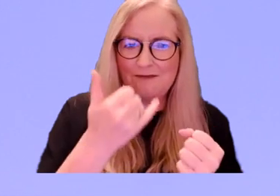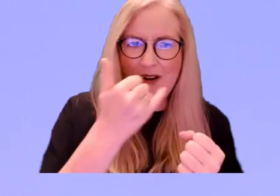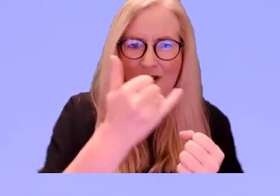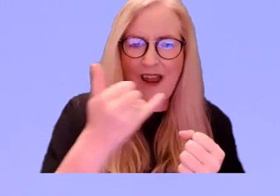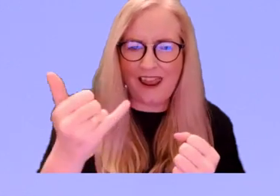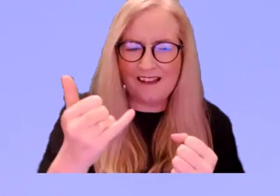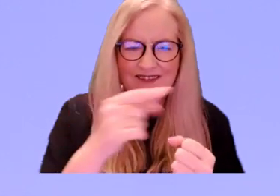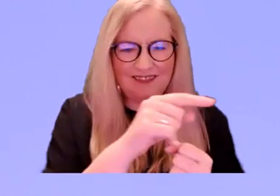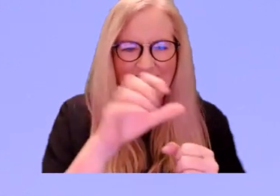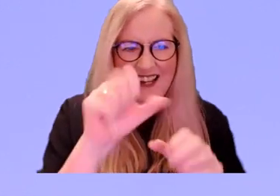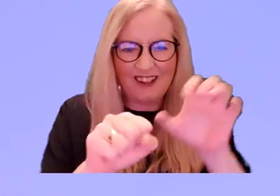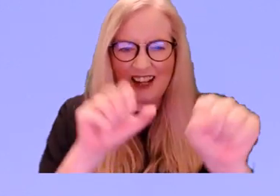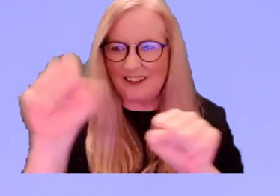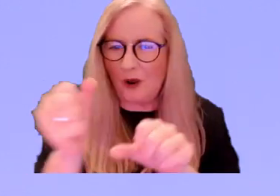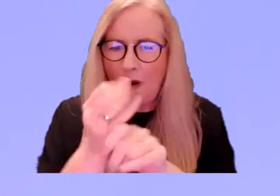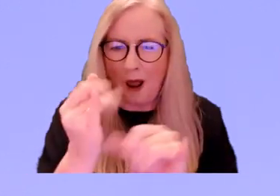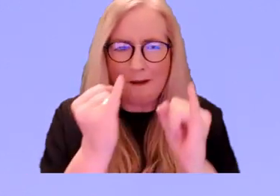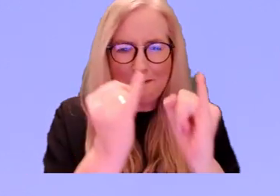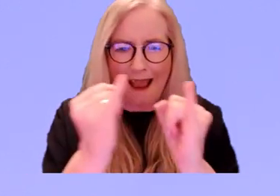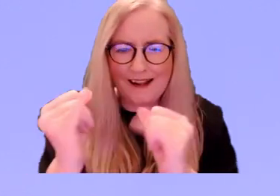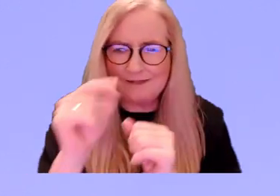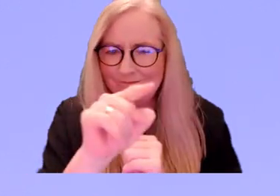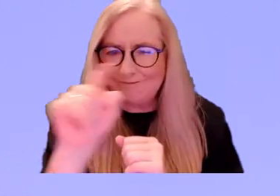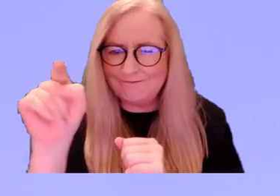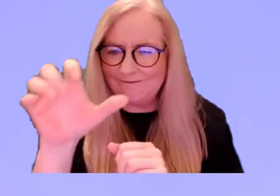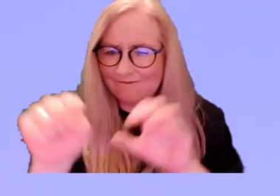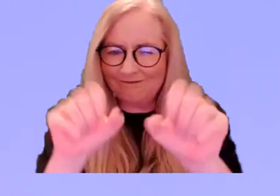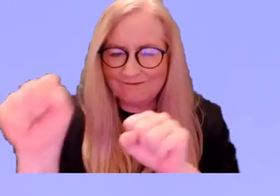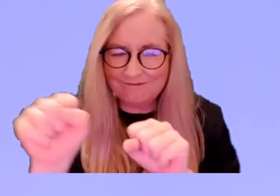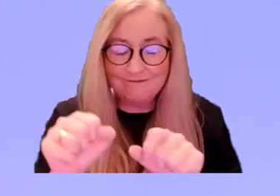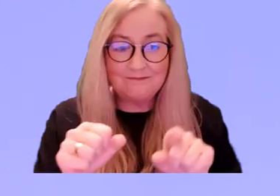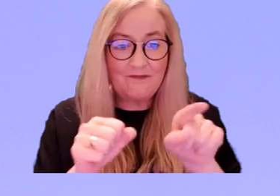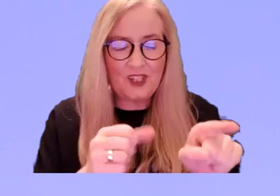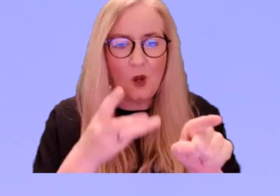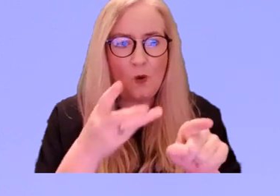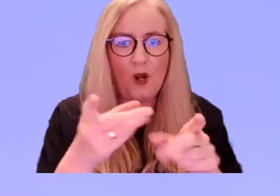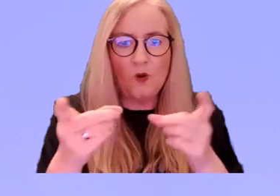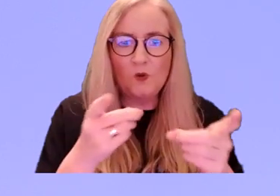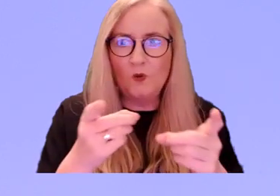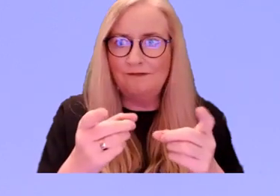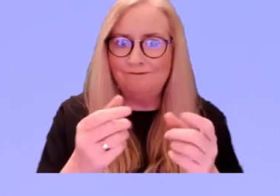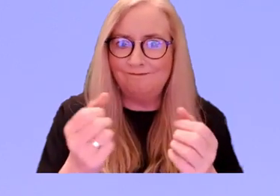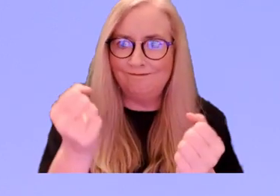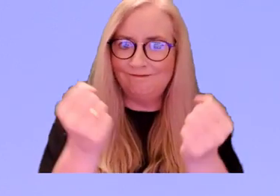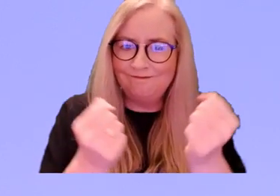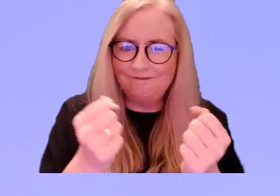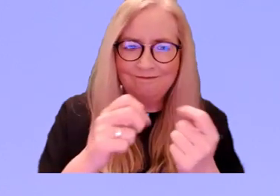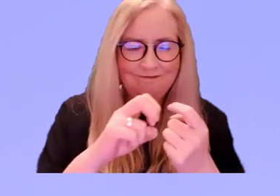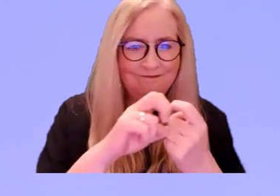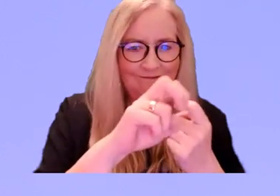he was going to catch all the baddies, and he was going to do all his patrolling,